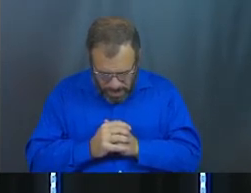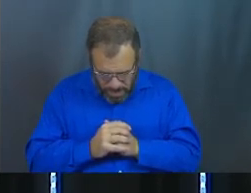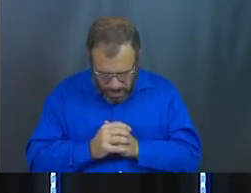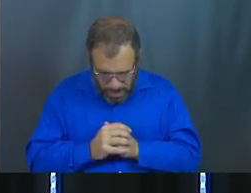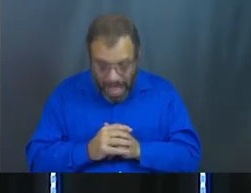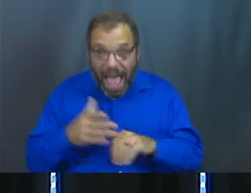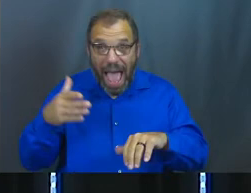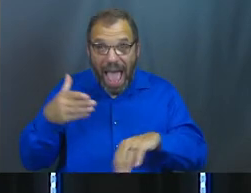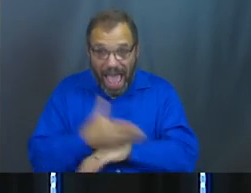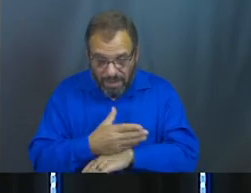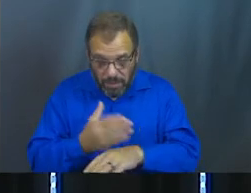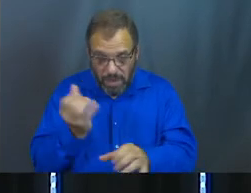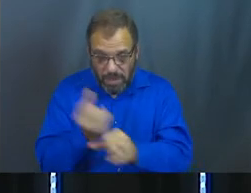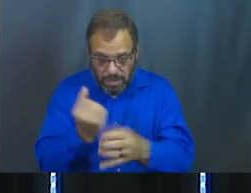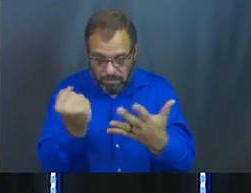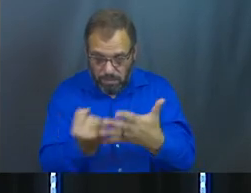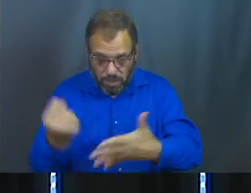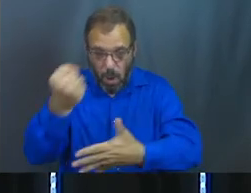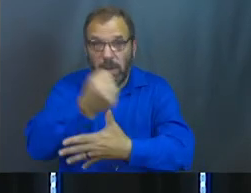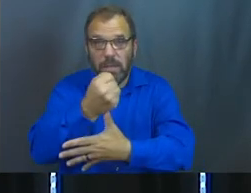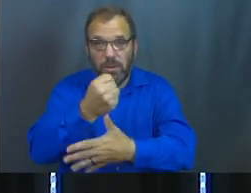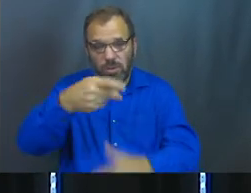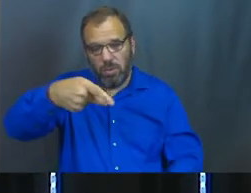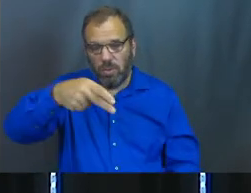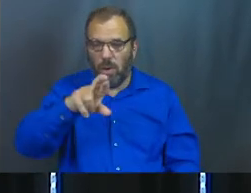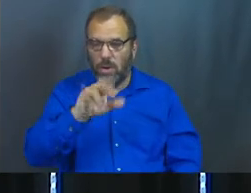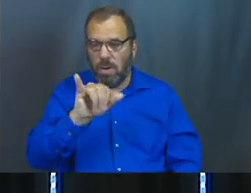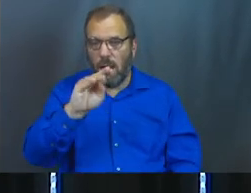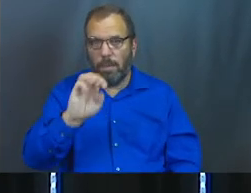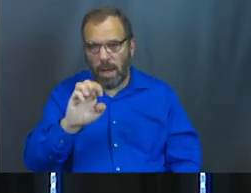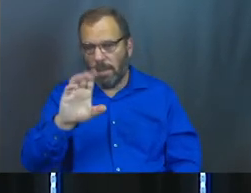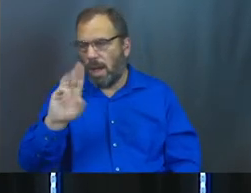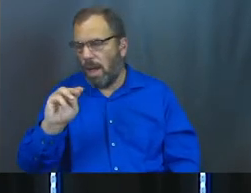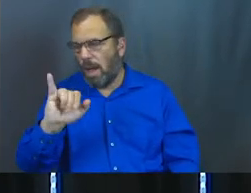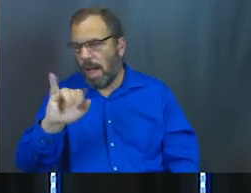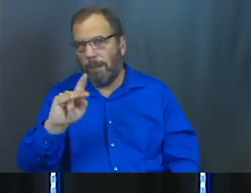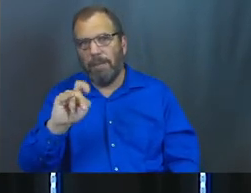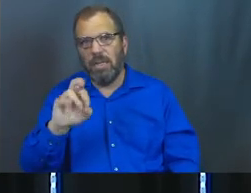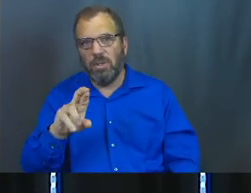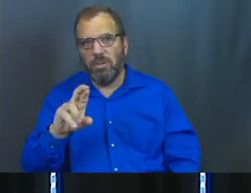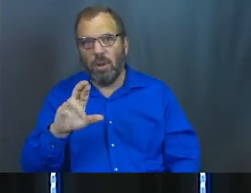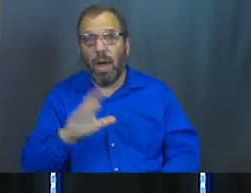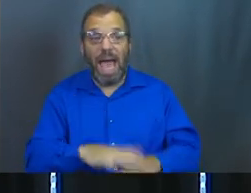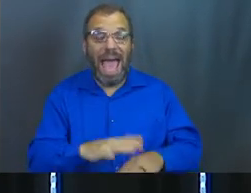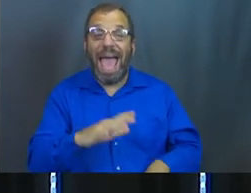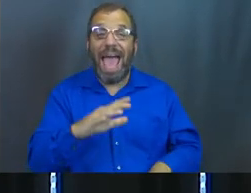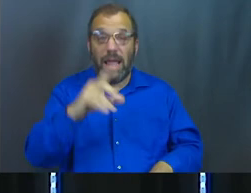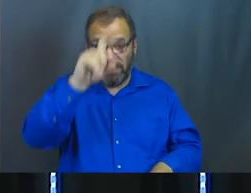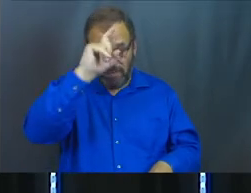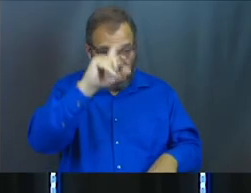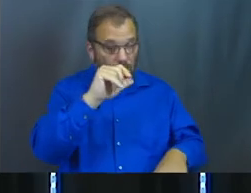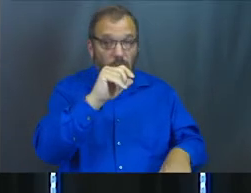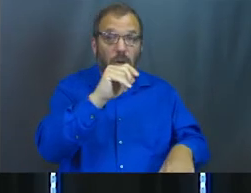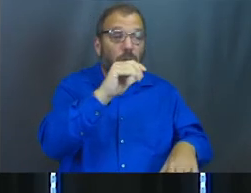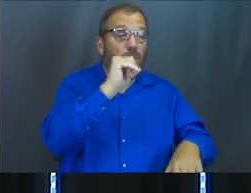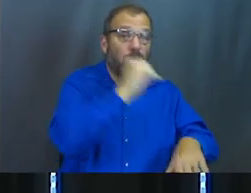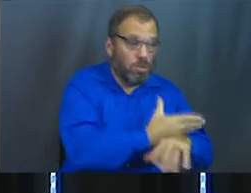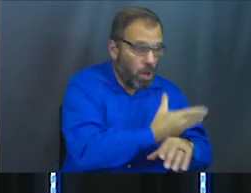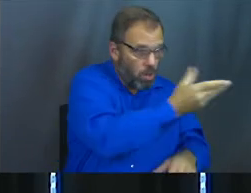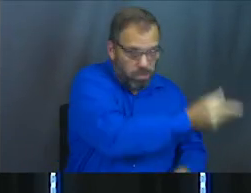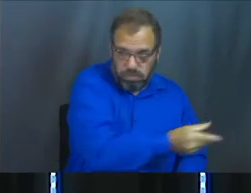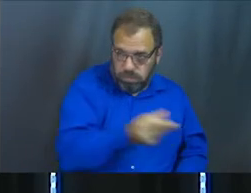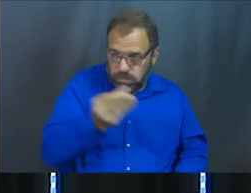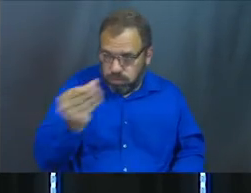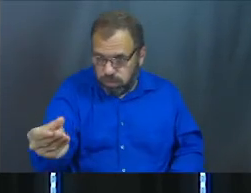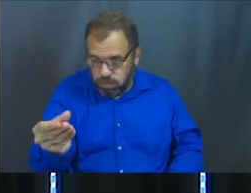This is right after he's made prime minister and Pharaoh takes one of the daughters of one of the priests in Egypt and he gives